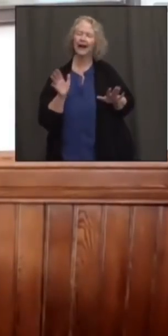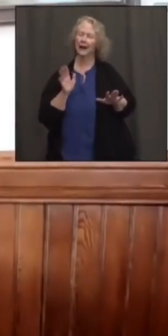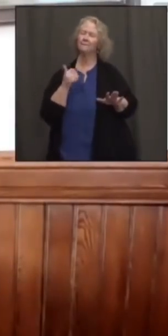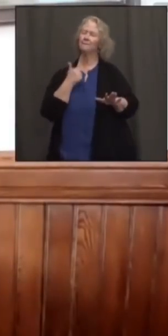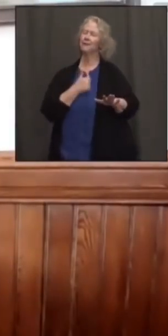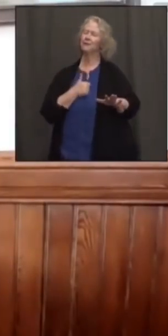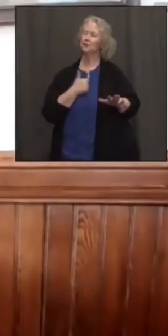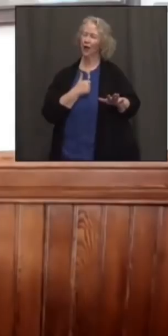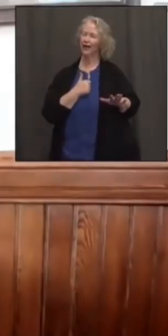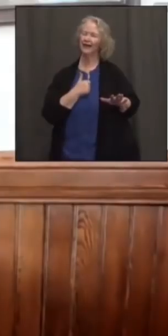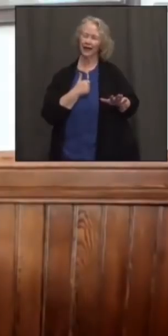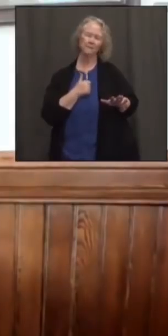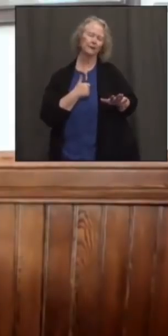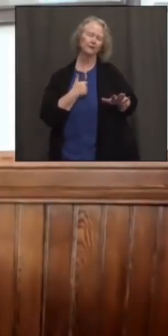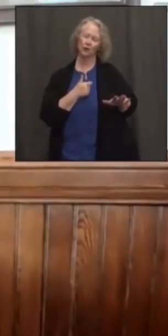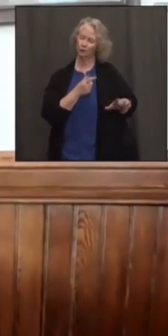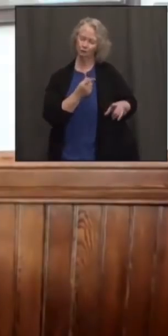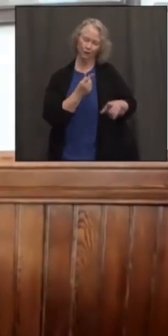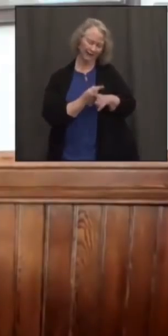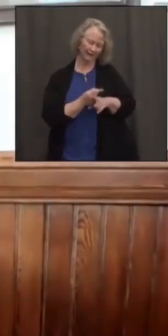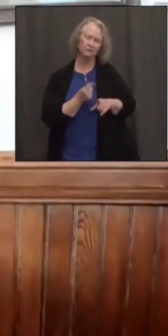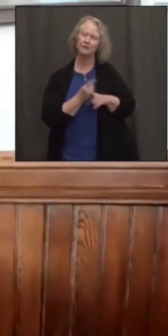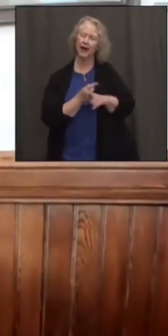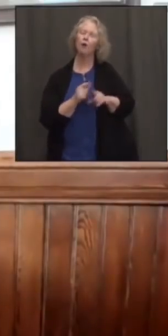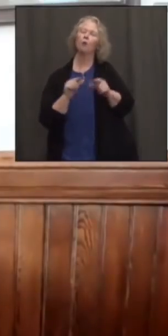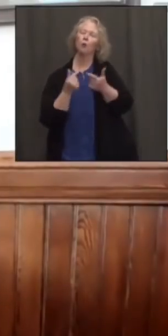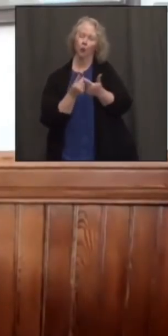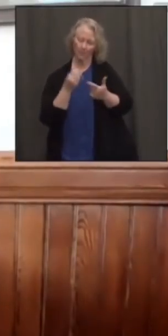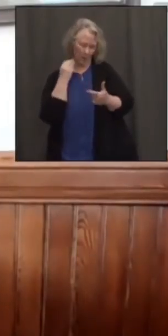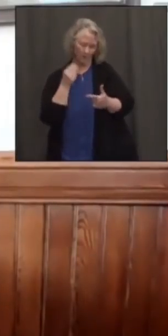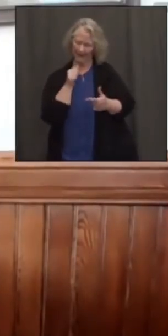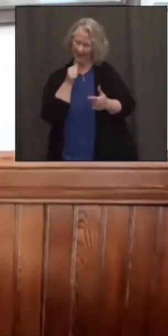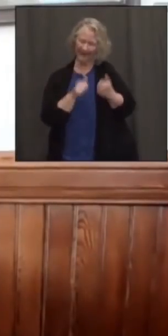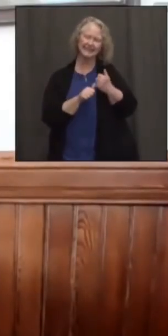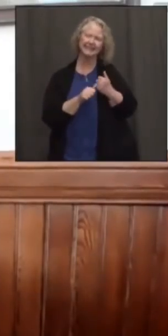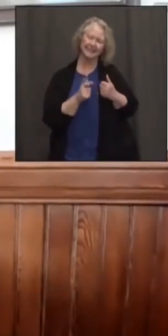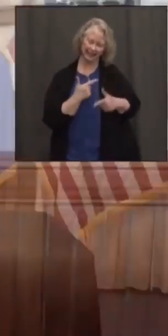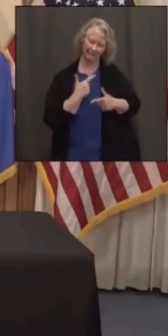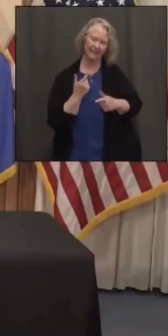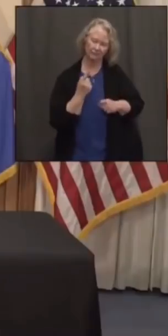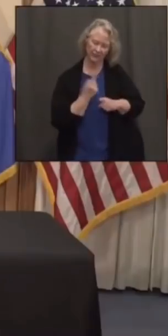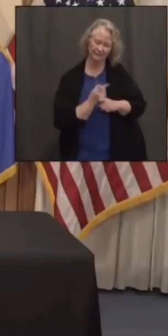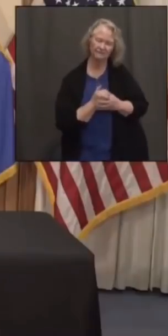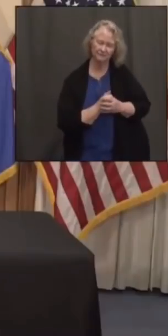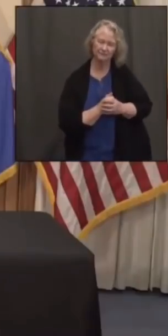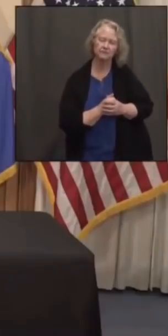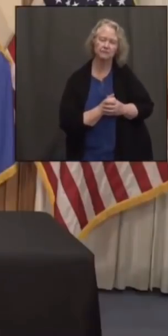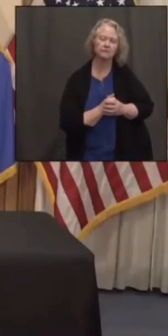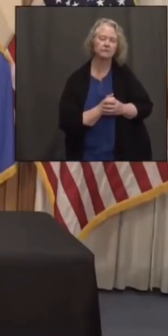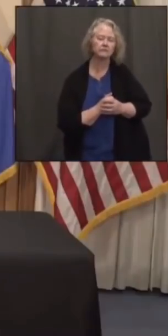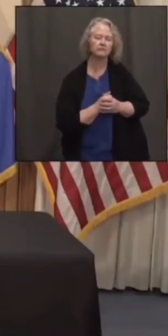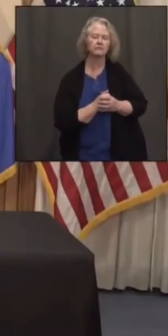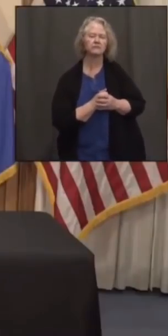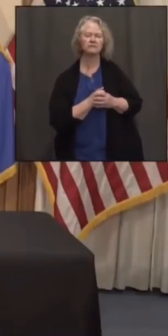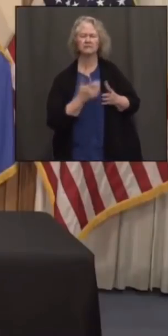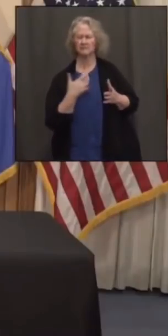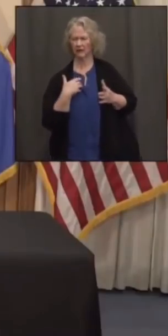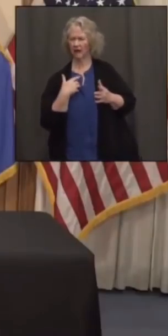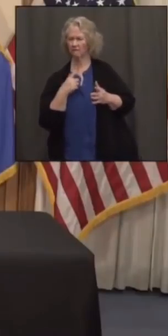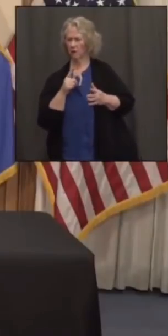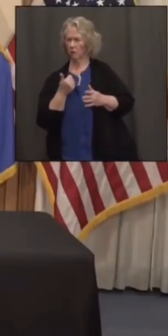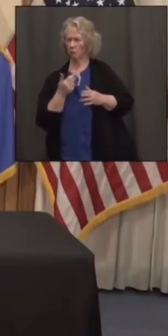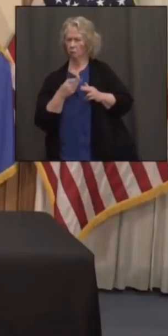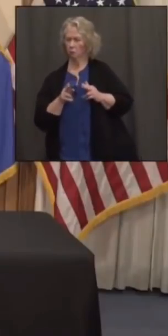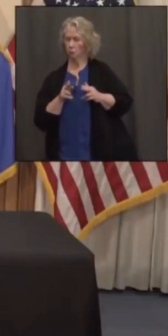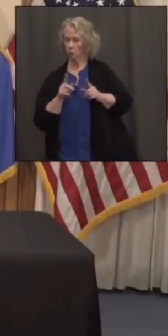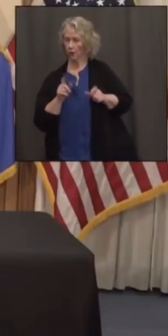disabilities, right? Yes, I'm sorry, Sue. Yes, I meant group homes. Thank you. Okay. And I just had one more quick question